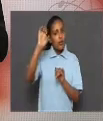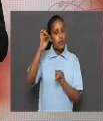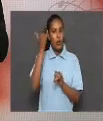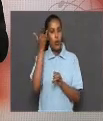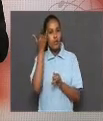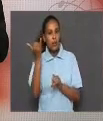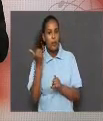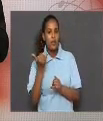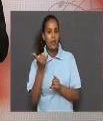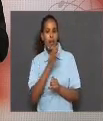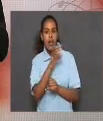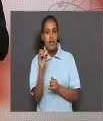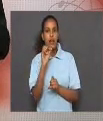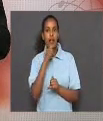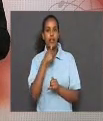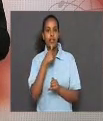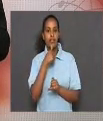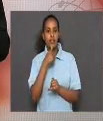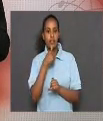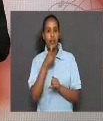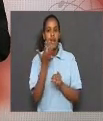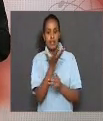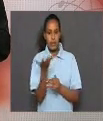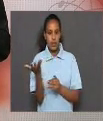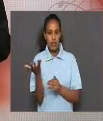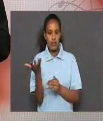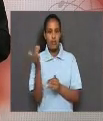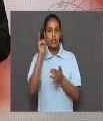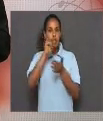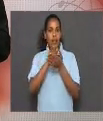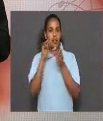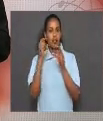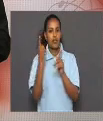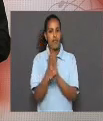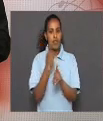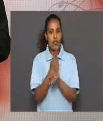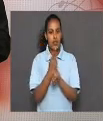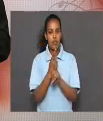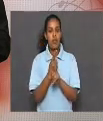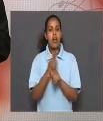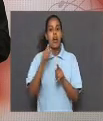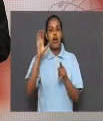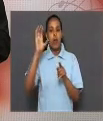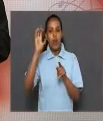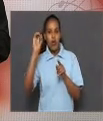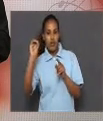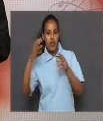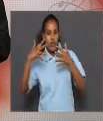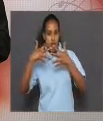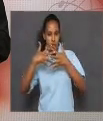Lewis's concept, an acid is a substance that can form a coordinate